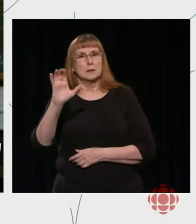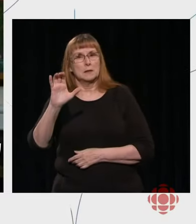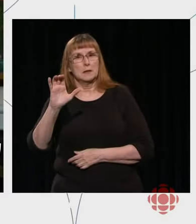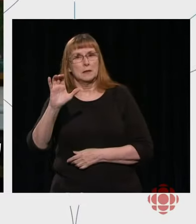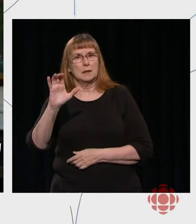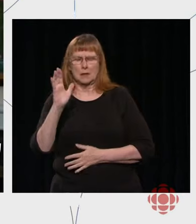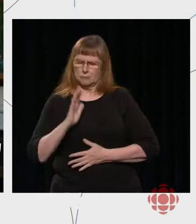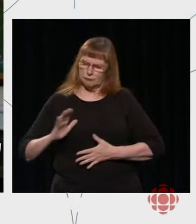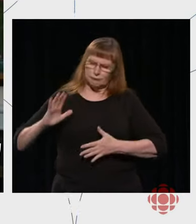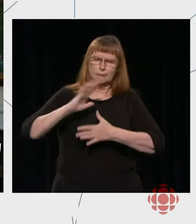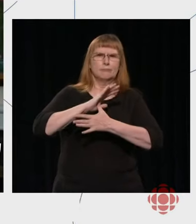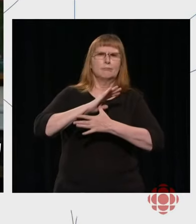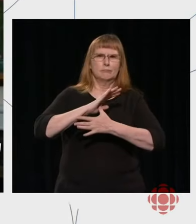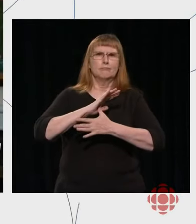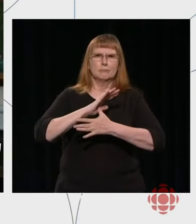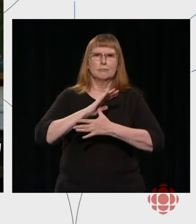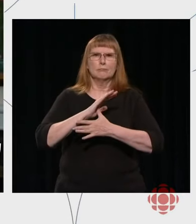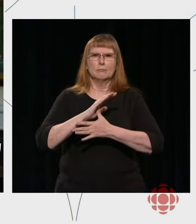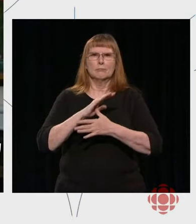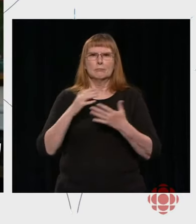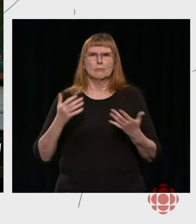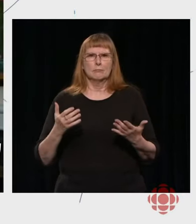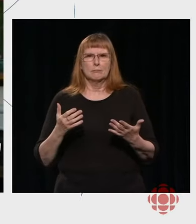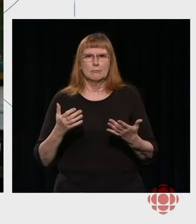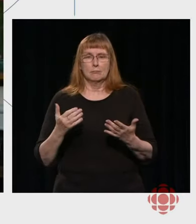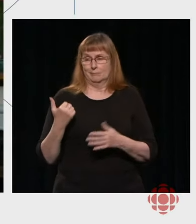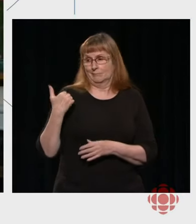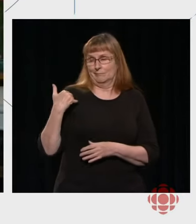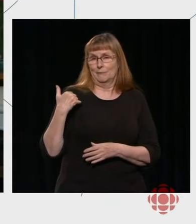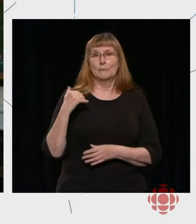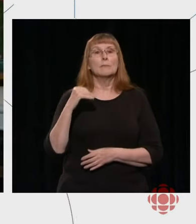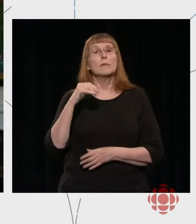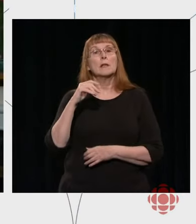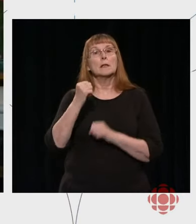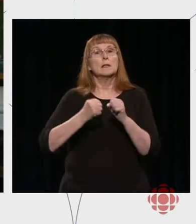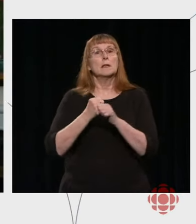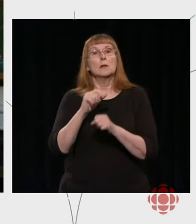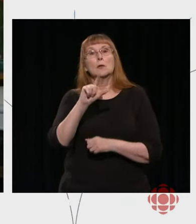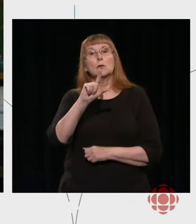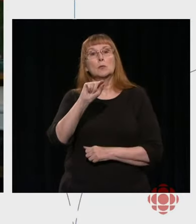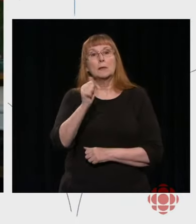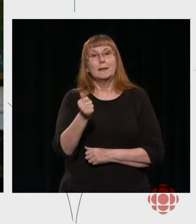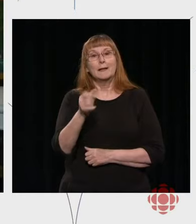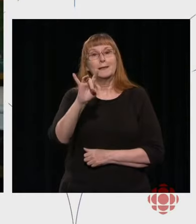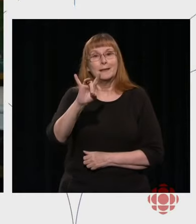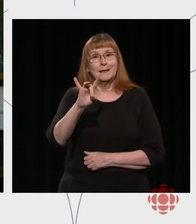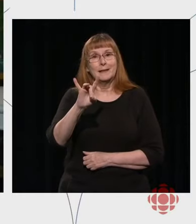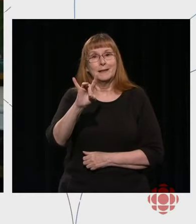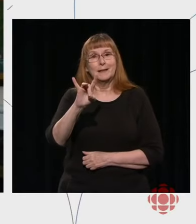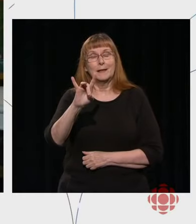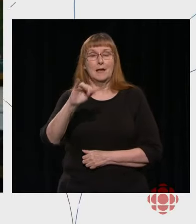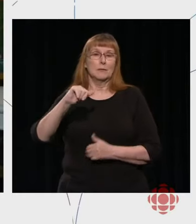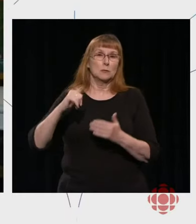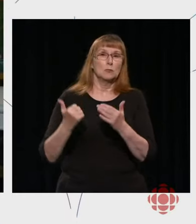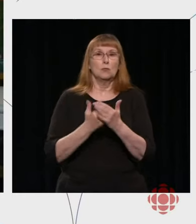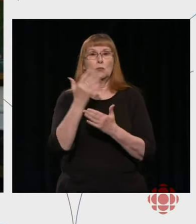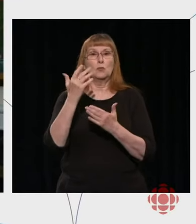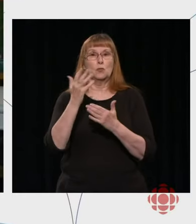priorities. In 2018 already, we launched a plan around diversity and inclusion,